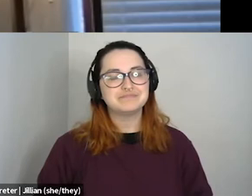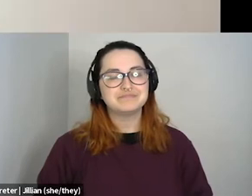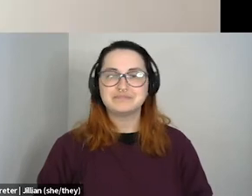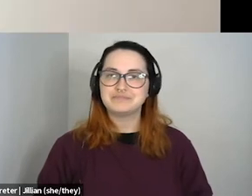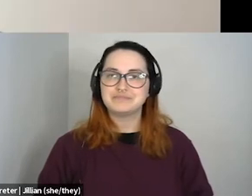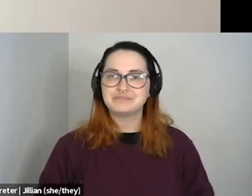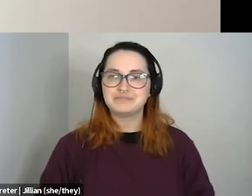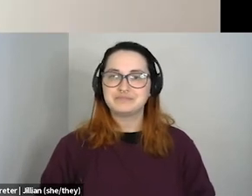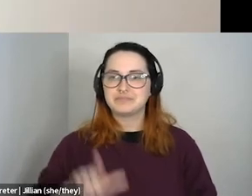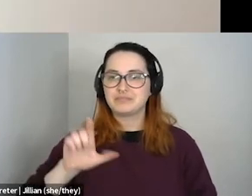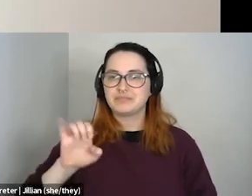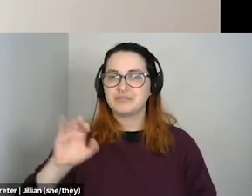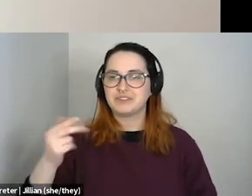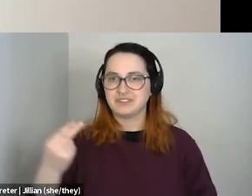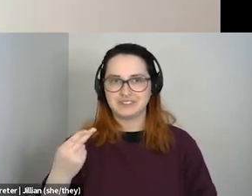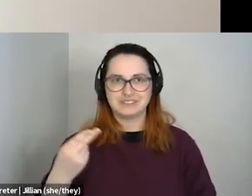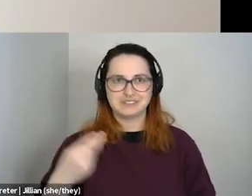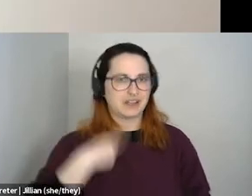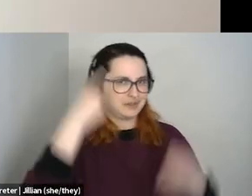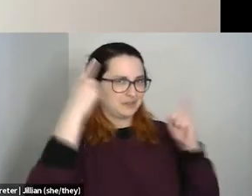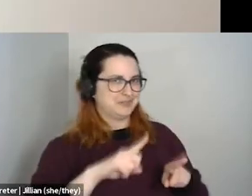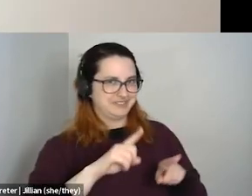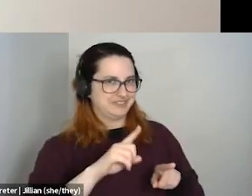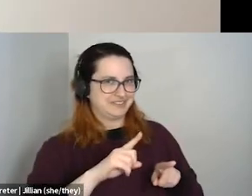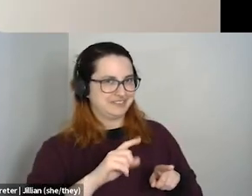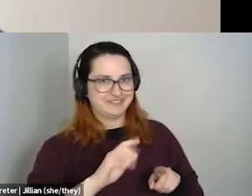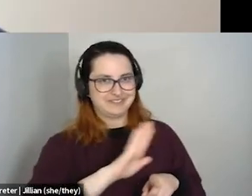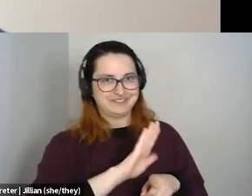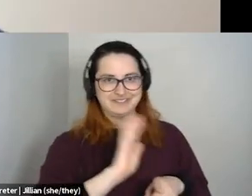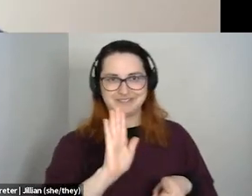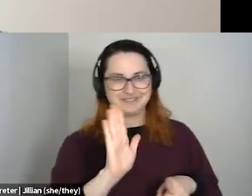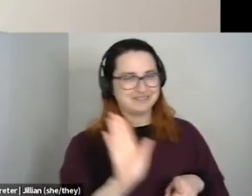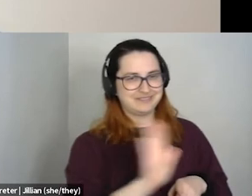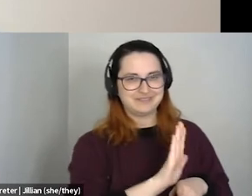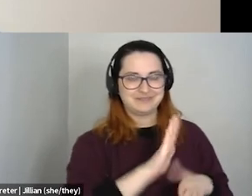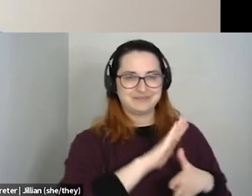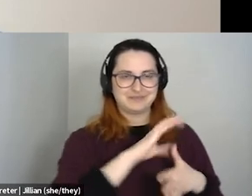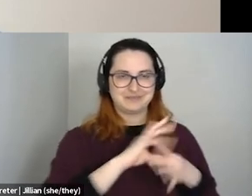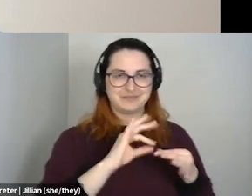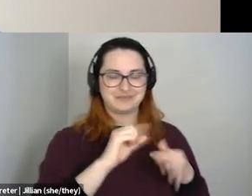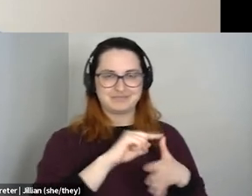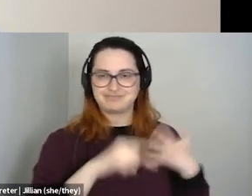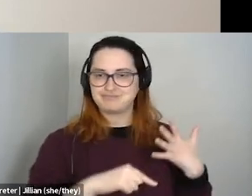Yeah. Yeah, definitely, I second everything you've said there. And I think, um, you know, uh,